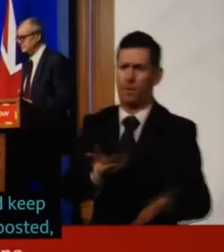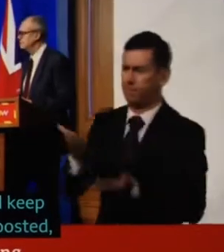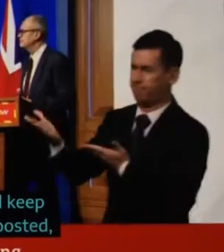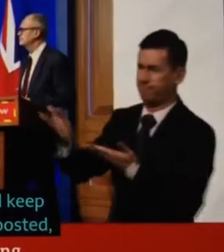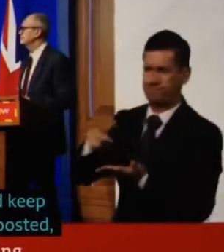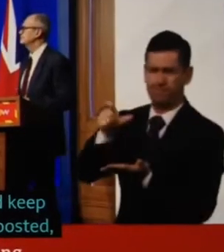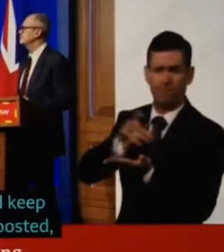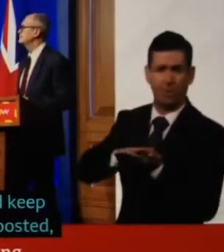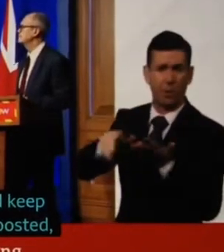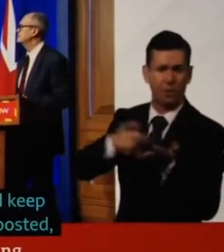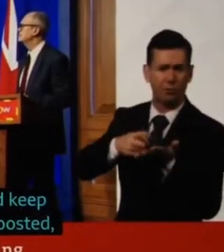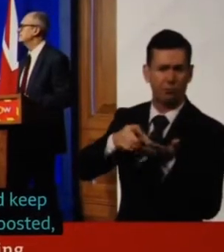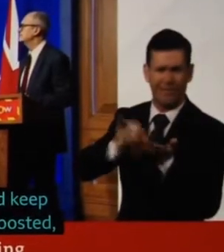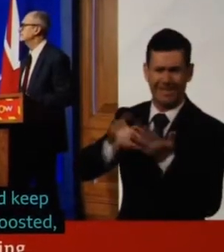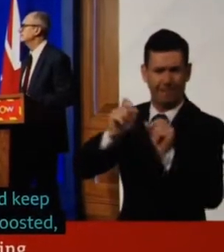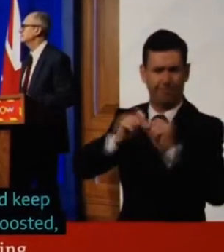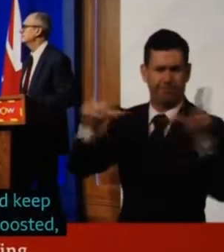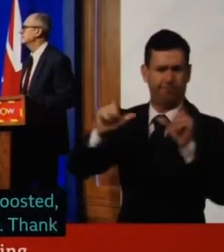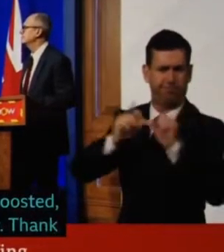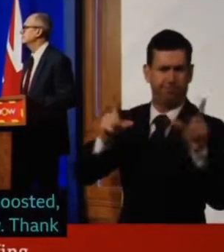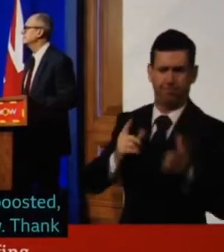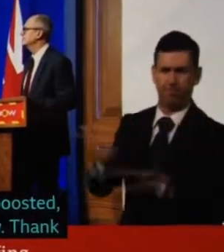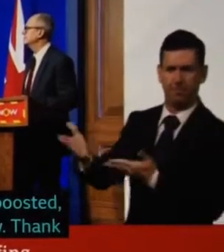Thank you for your service. Thank you for your service. This is... Thank you.